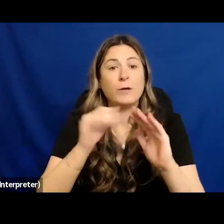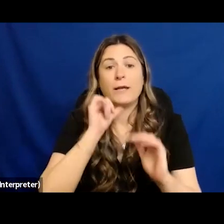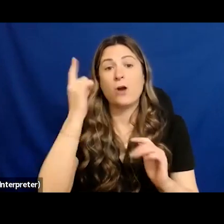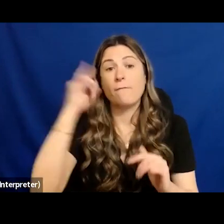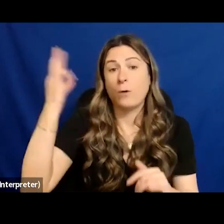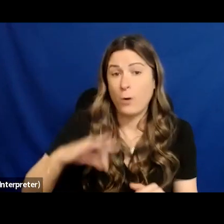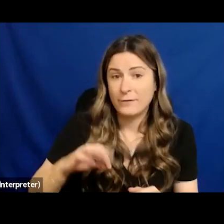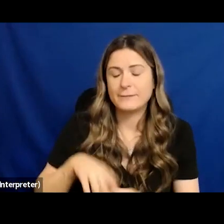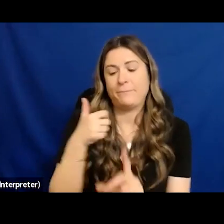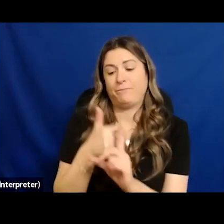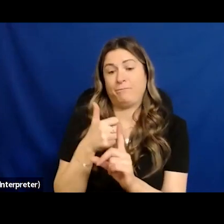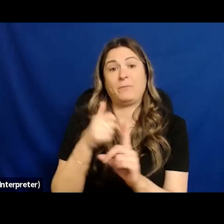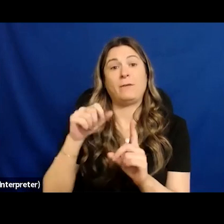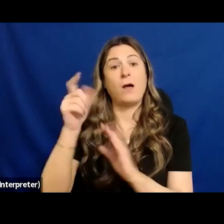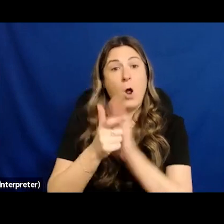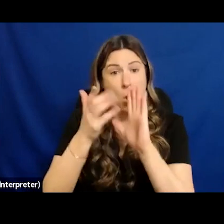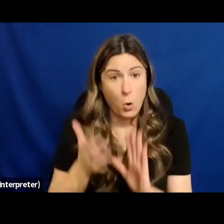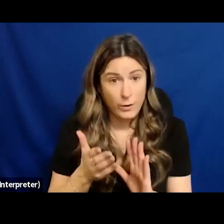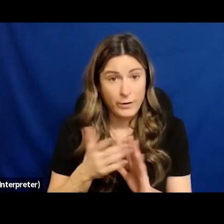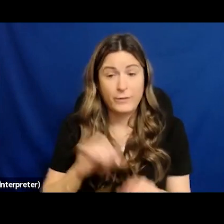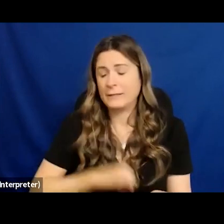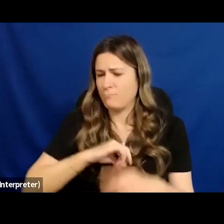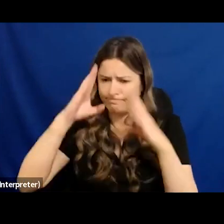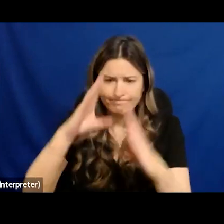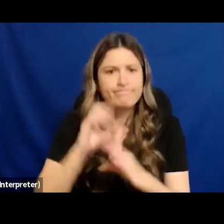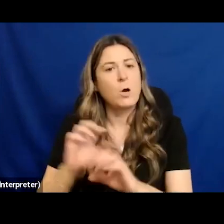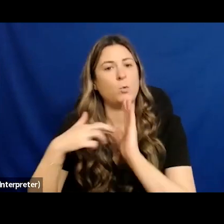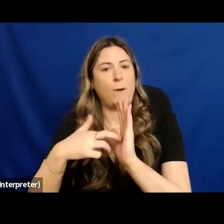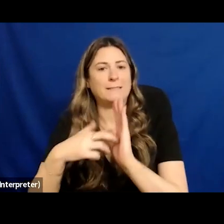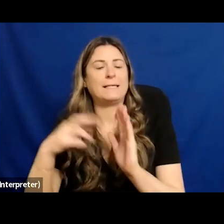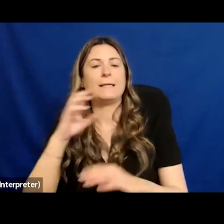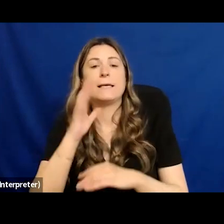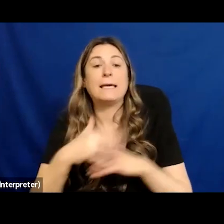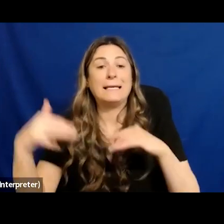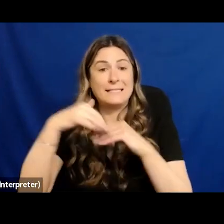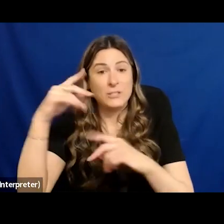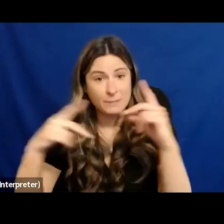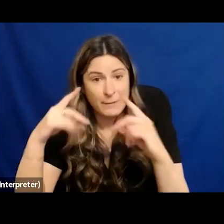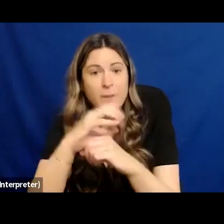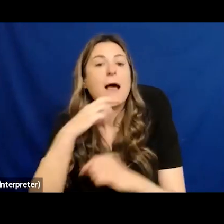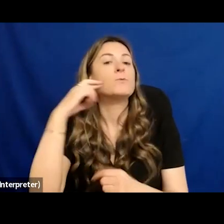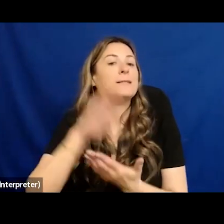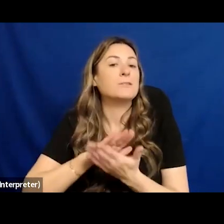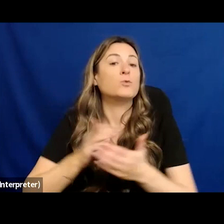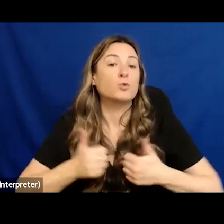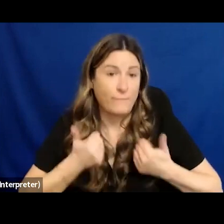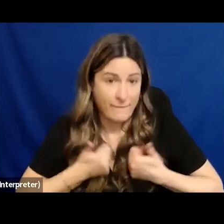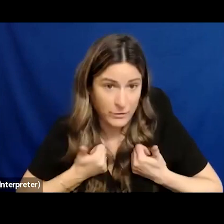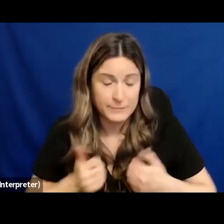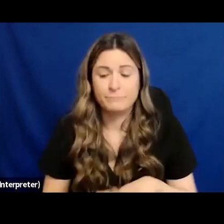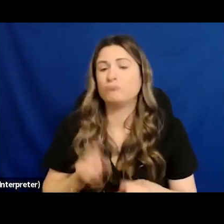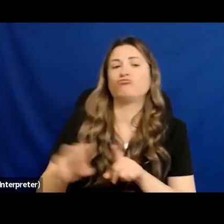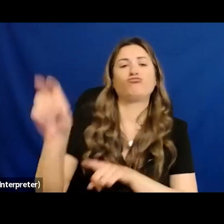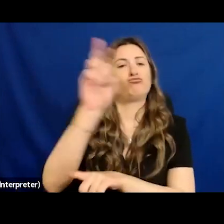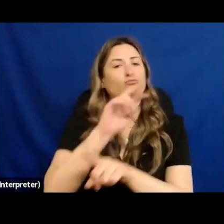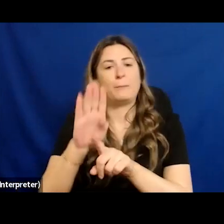lawyer whose practice focused on representing indigenous peoples including residential school survivors she's worked across bc as an advocate on